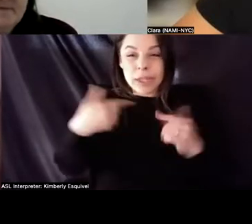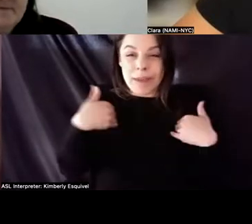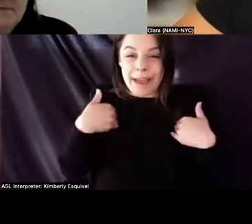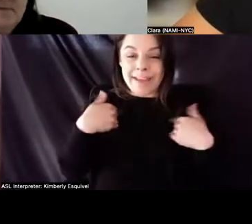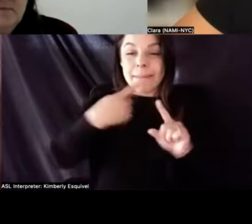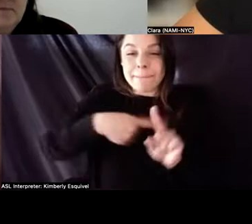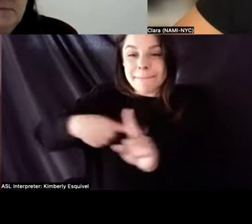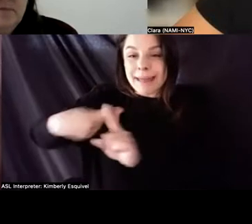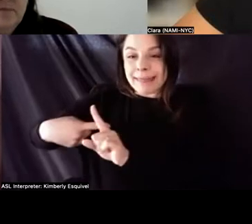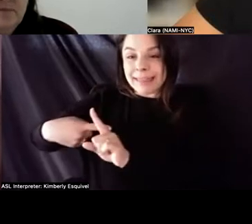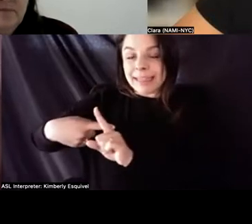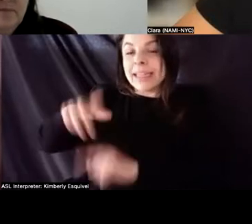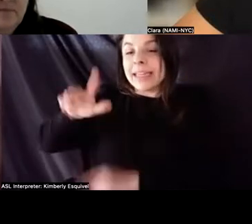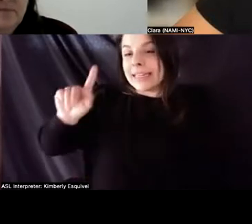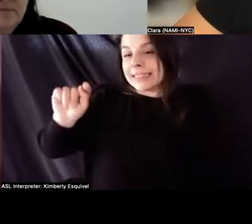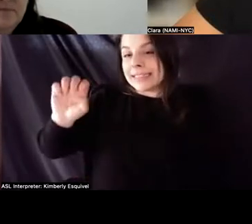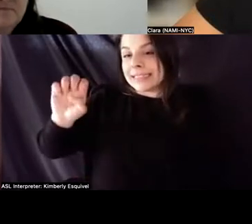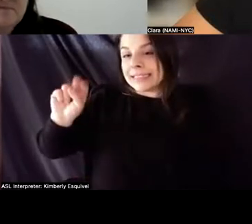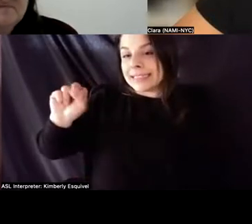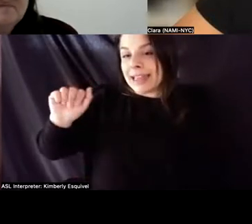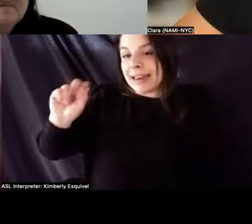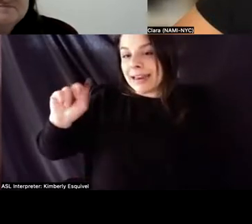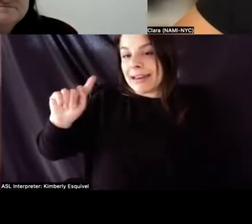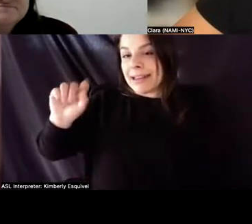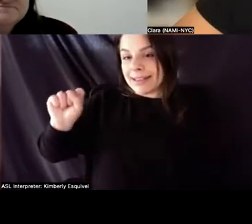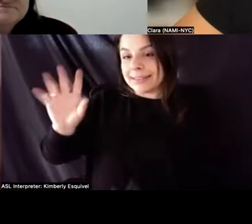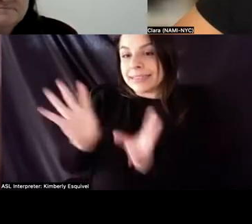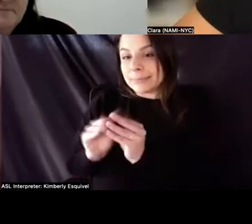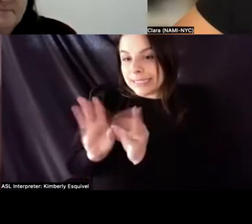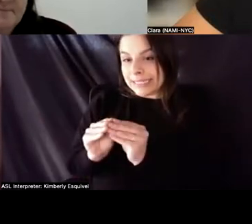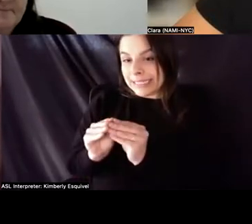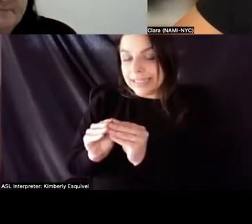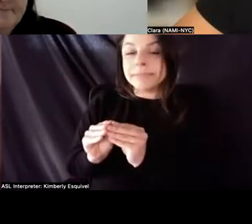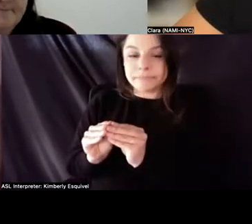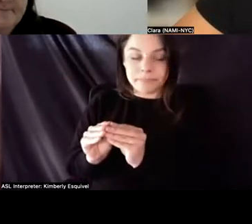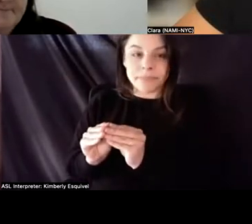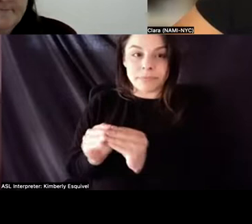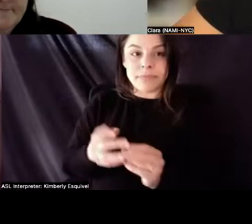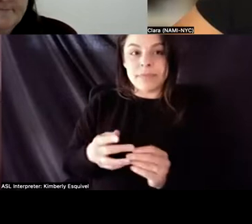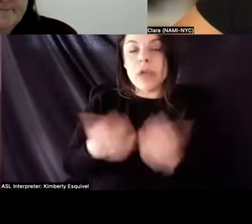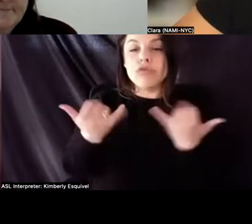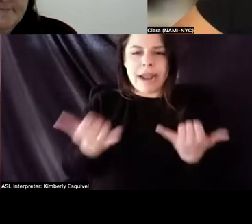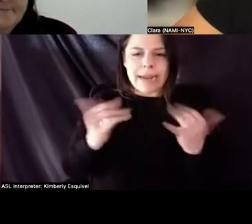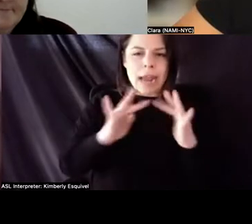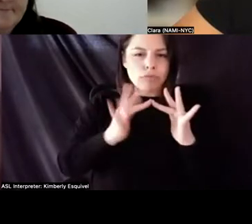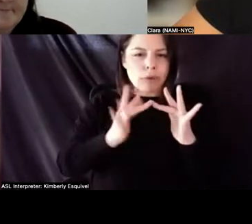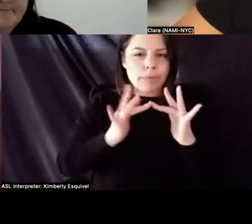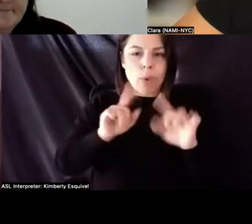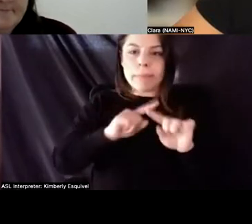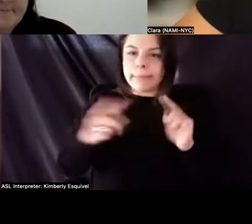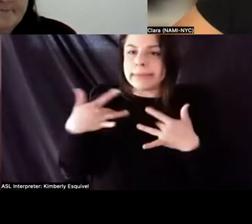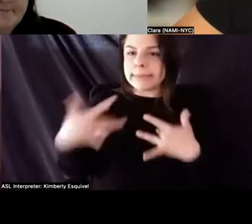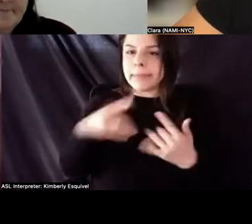um, at our, our program and, um, we, we are remote right now, but usually they're in person.